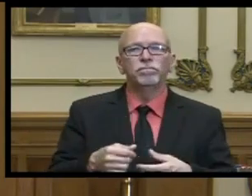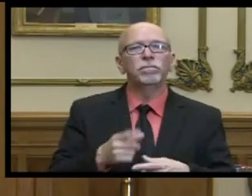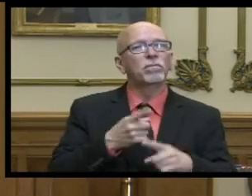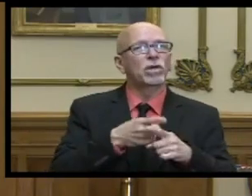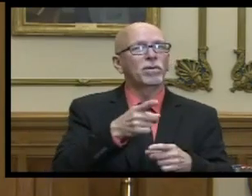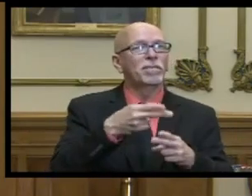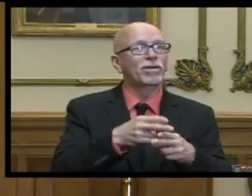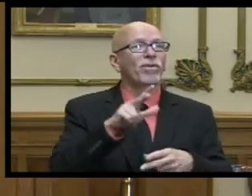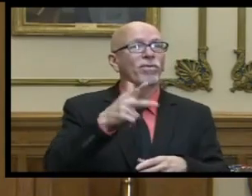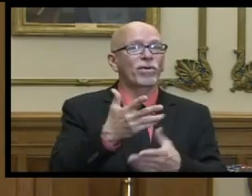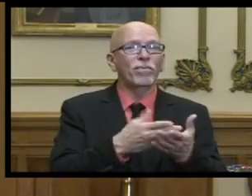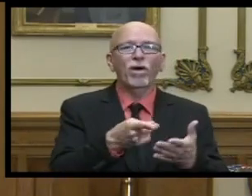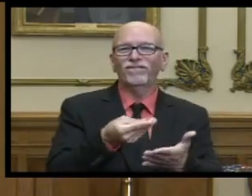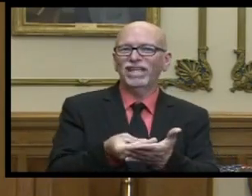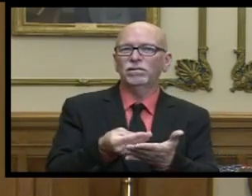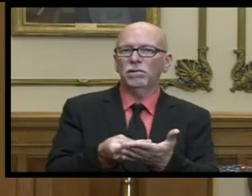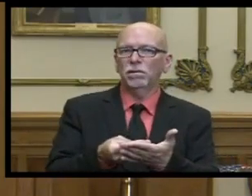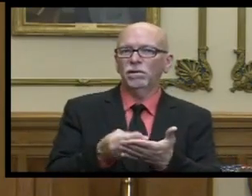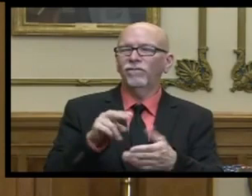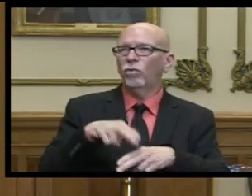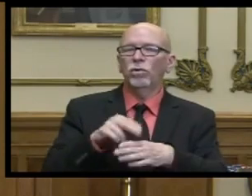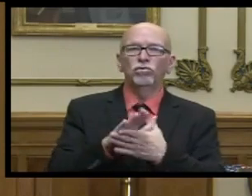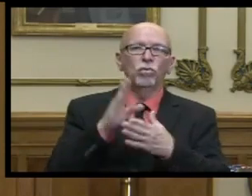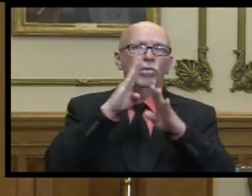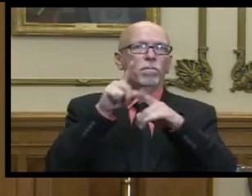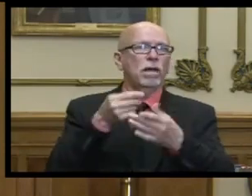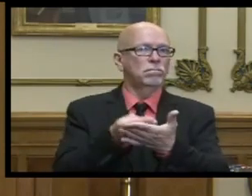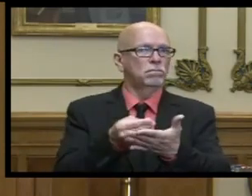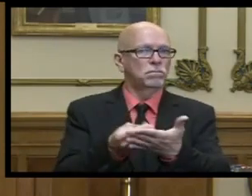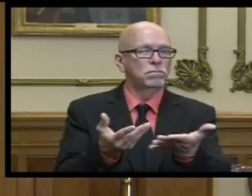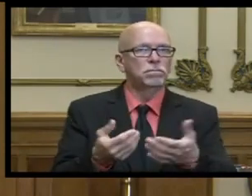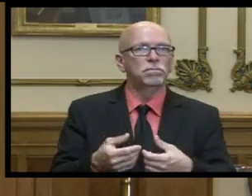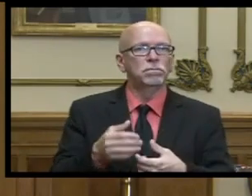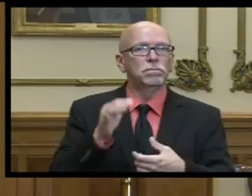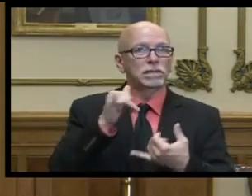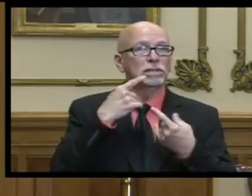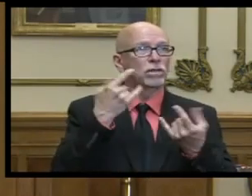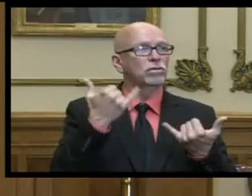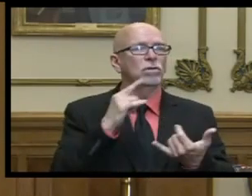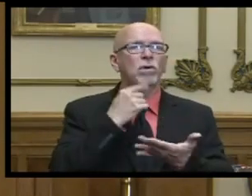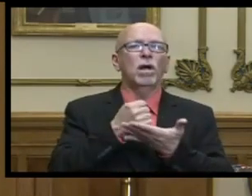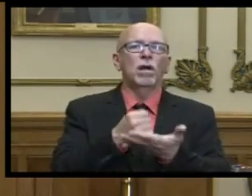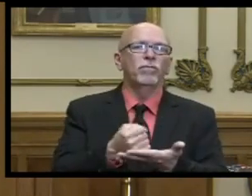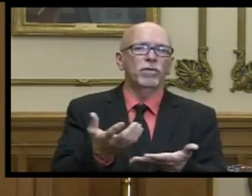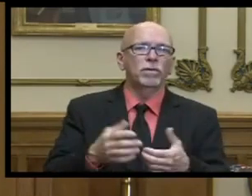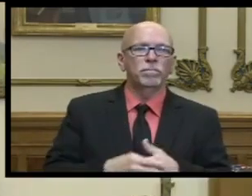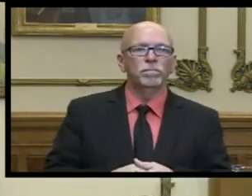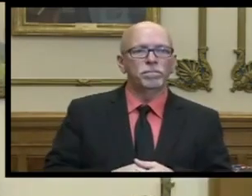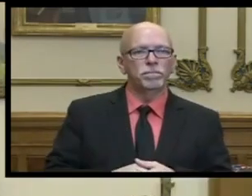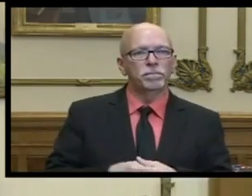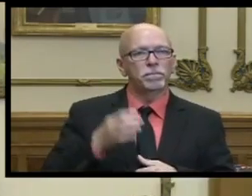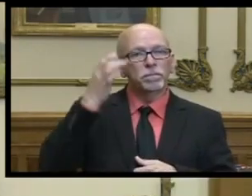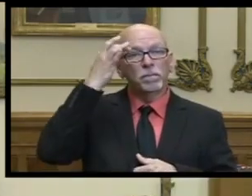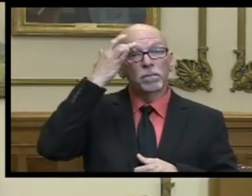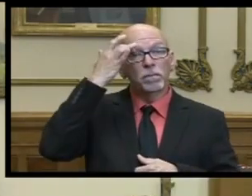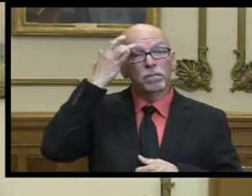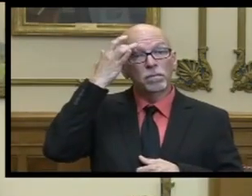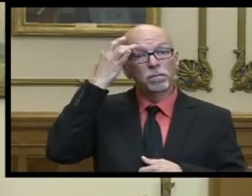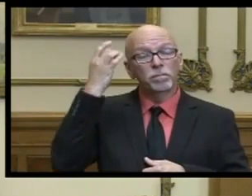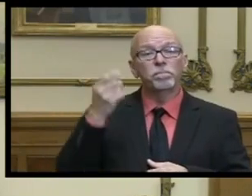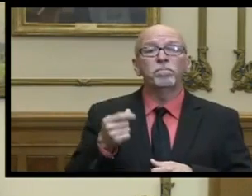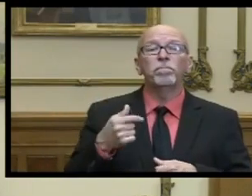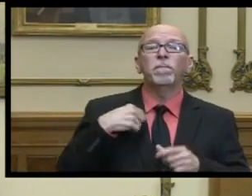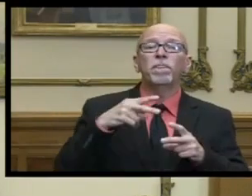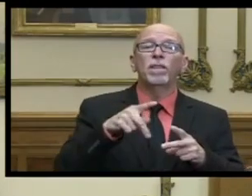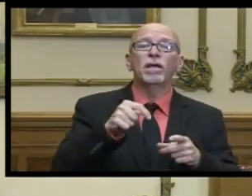mentioned the third piece which is fiscal and again that announcement today was helpful so when i look